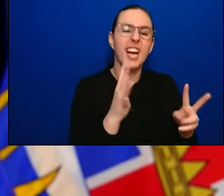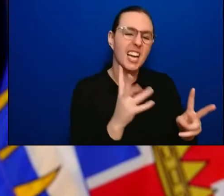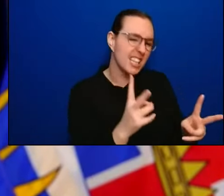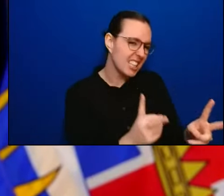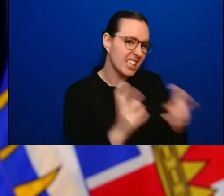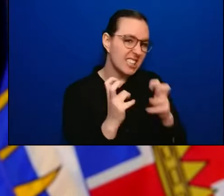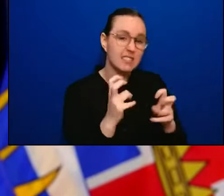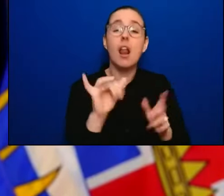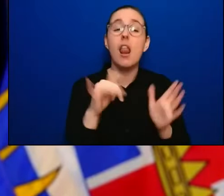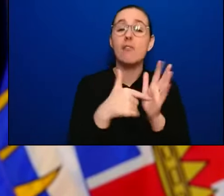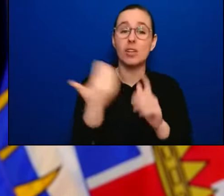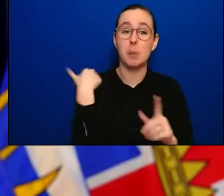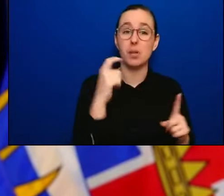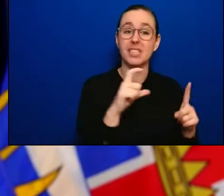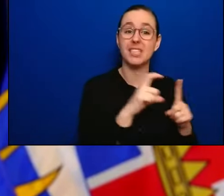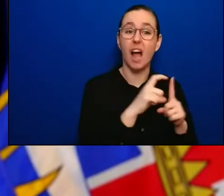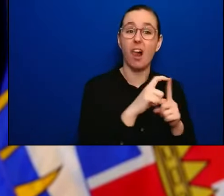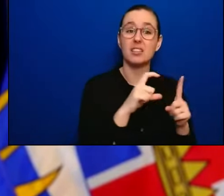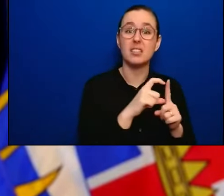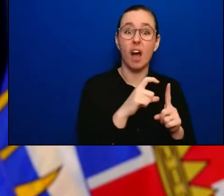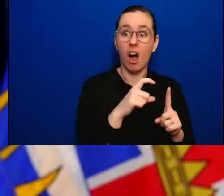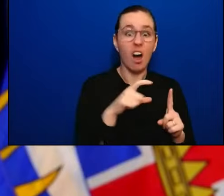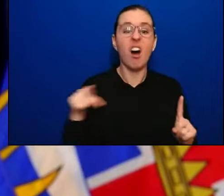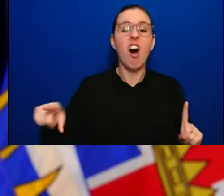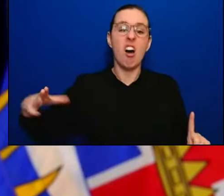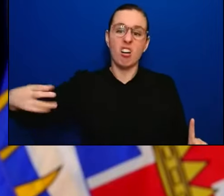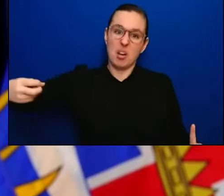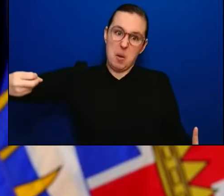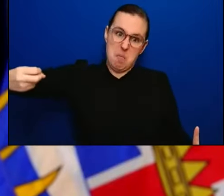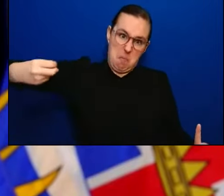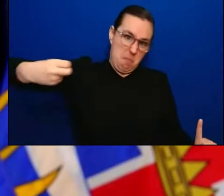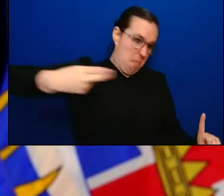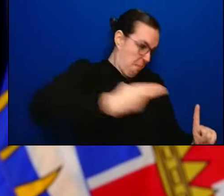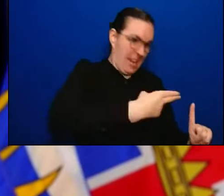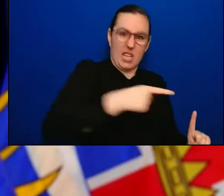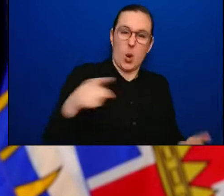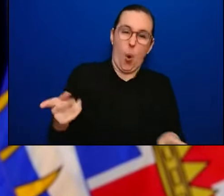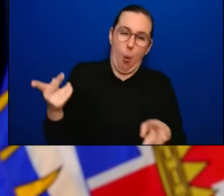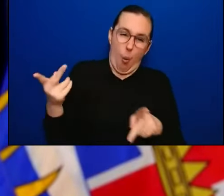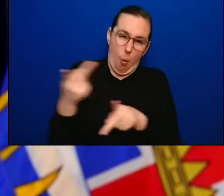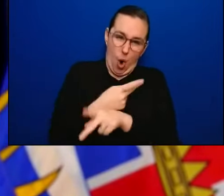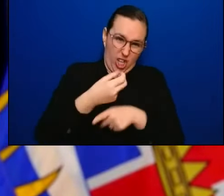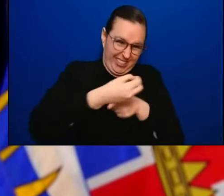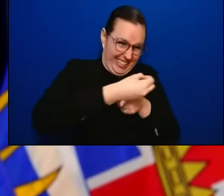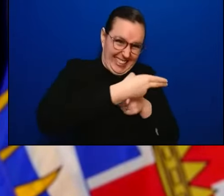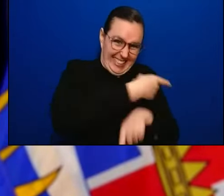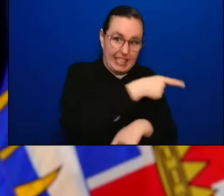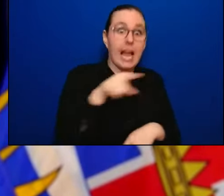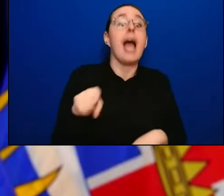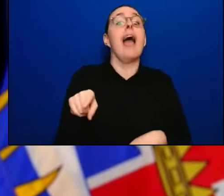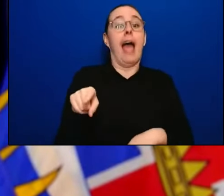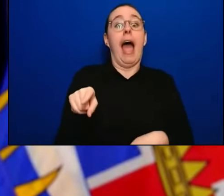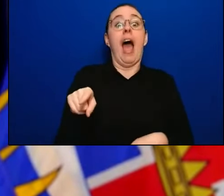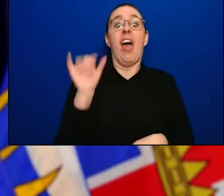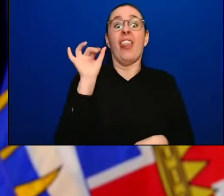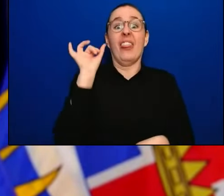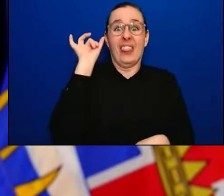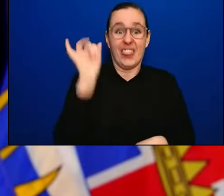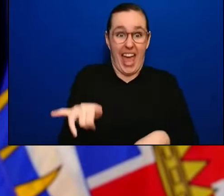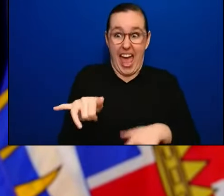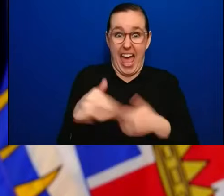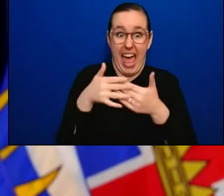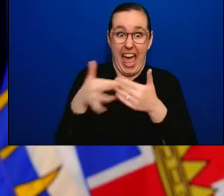taking some of these more drastic measures that keep people apart and slow down that transmission until we had a new